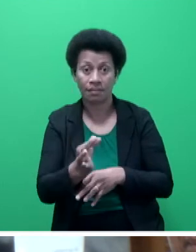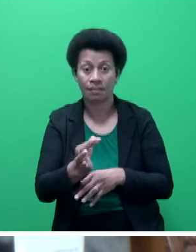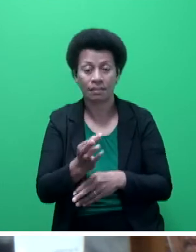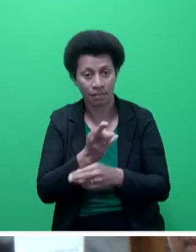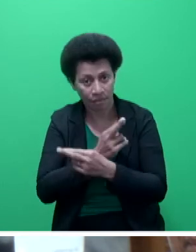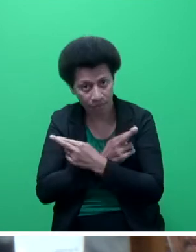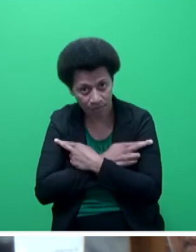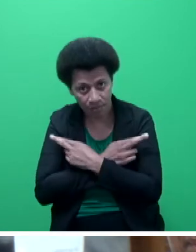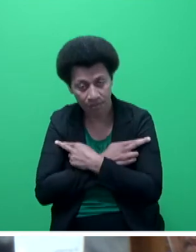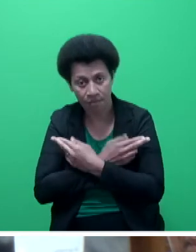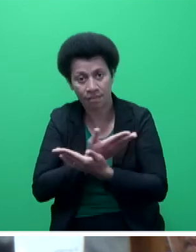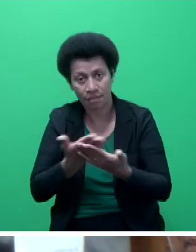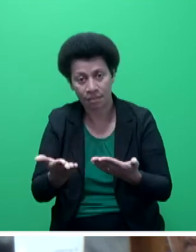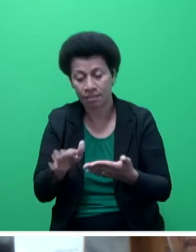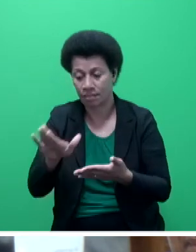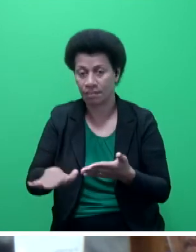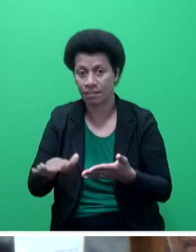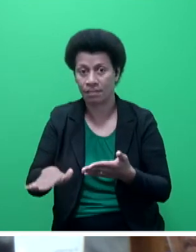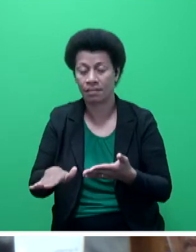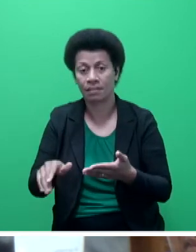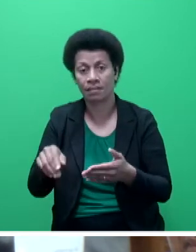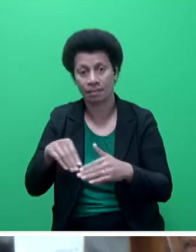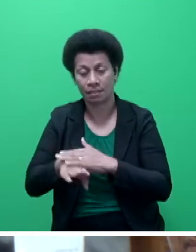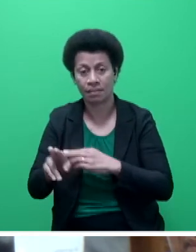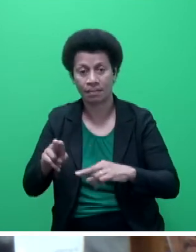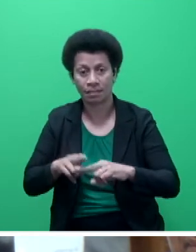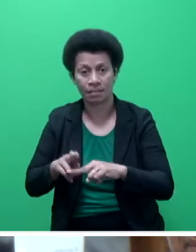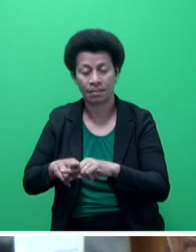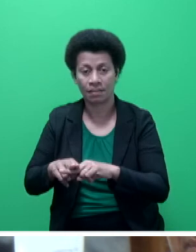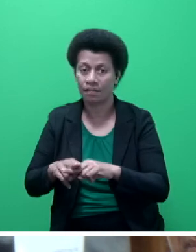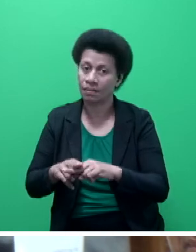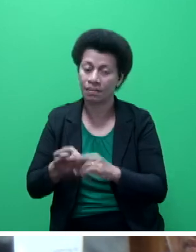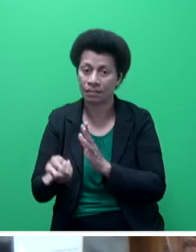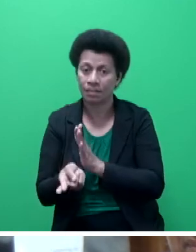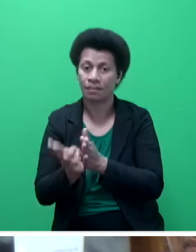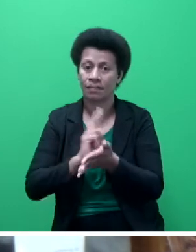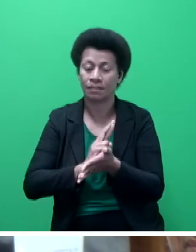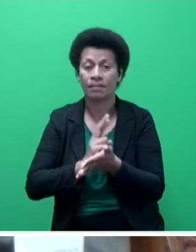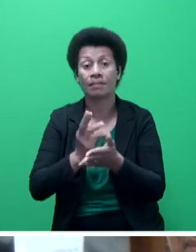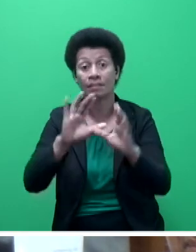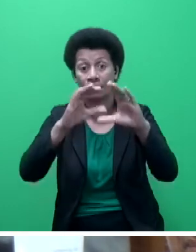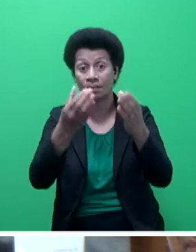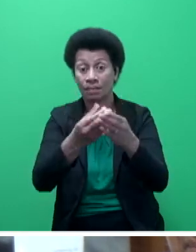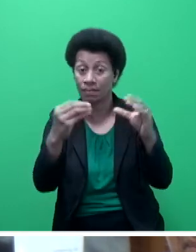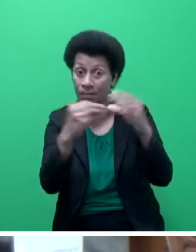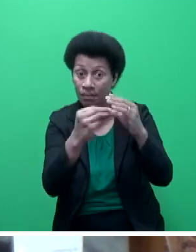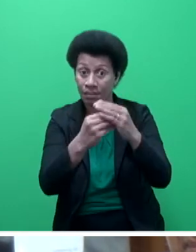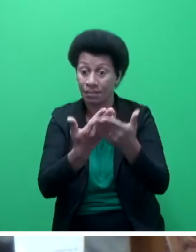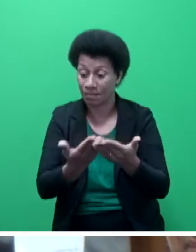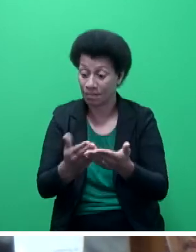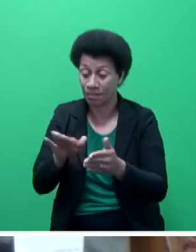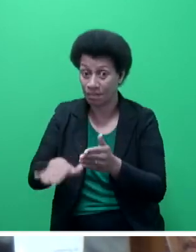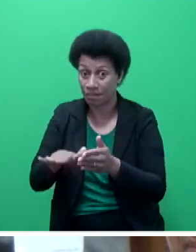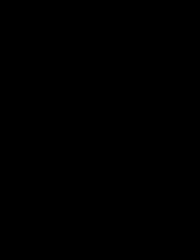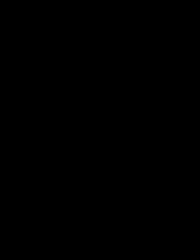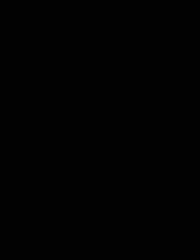of how the poverty levels in Fiji, in fact, Mr Speaker, sir, have been revised by the World Bank, and how poverty, fact, in Fiji has been